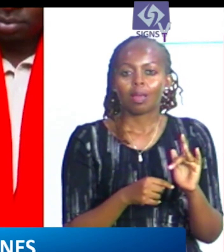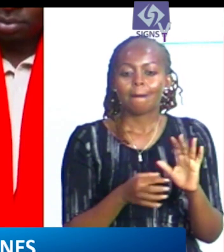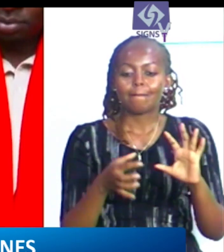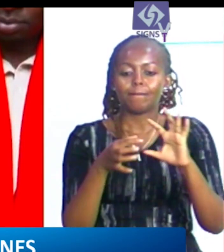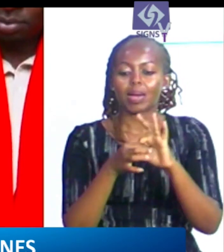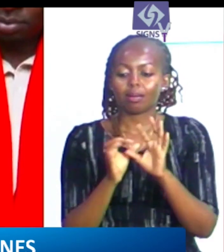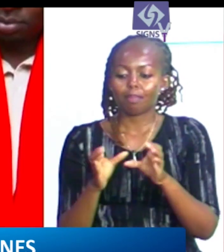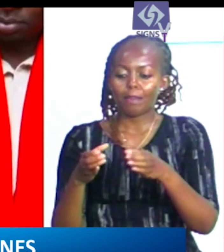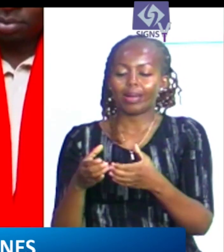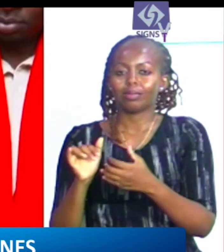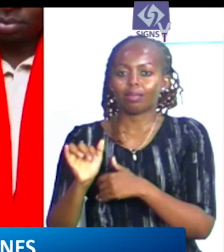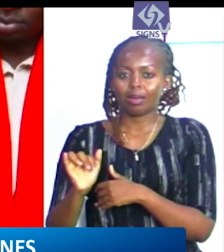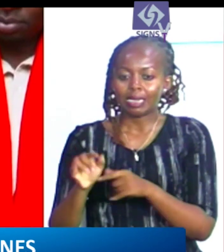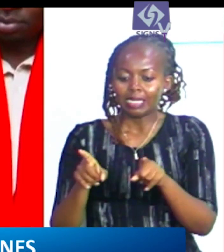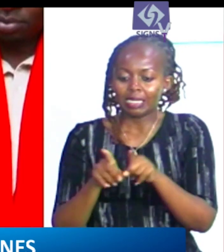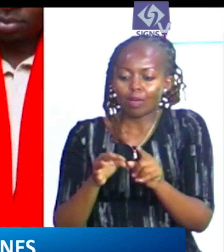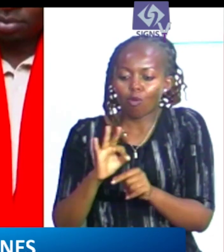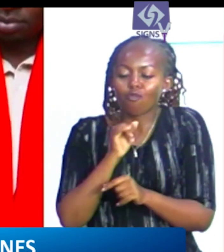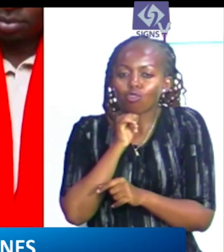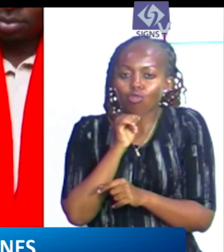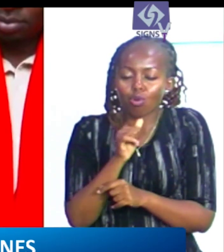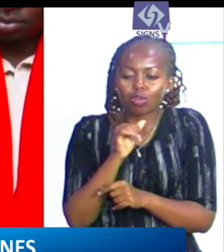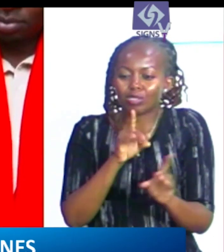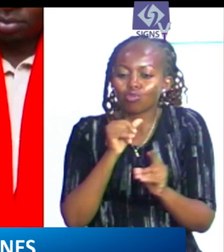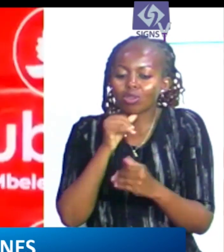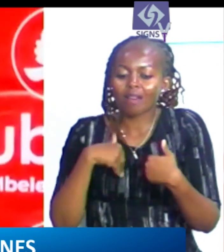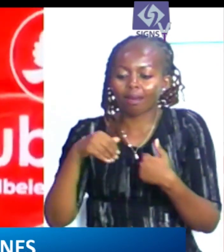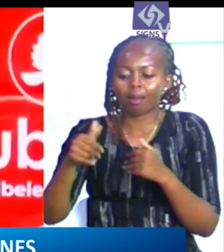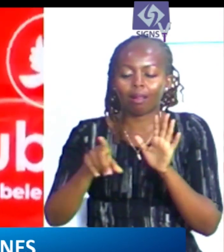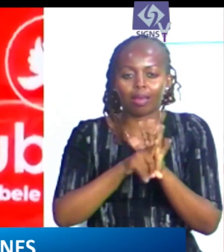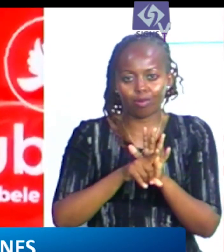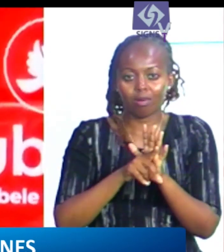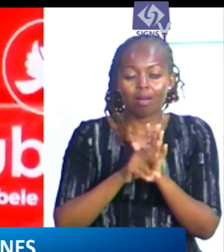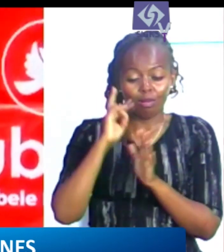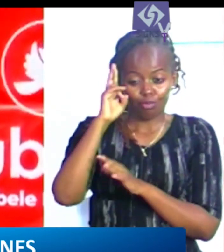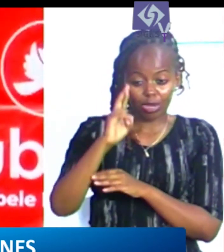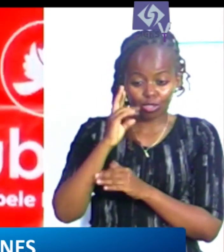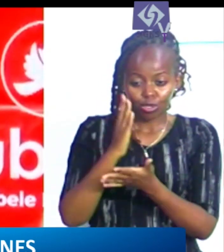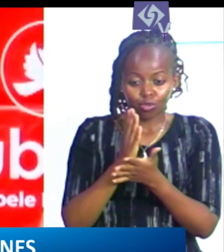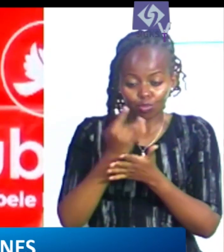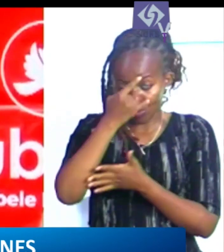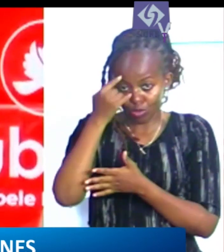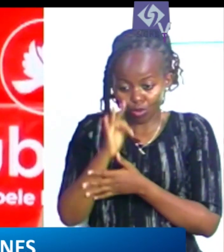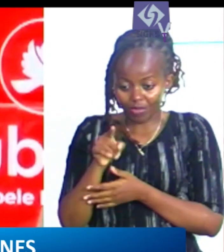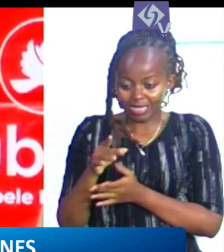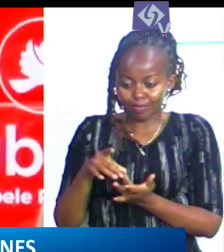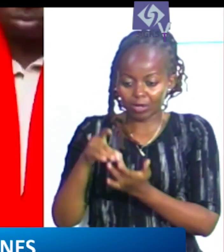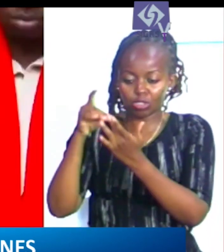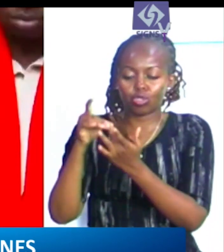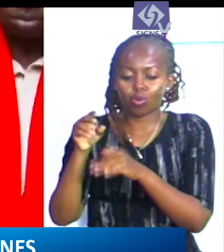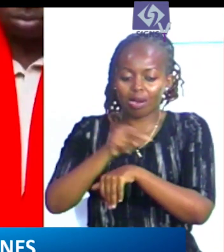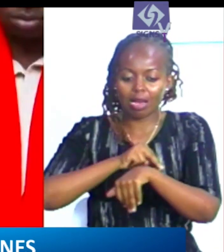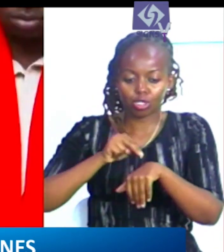and is of no legal consequence pending the convening of the special national